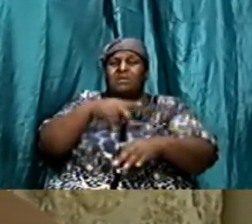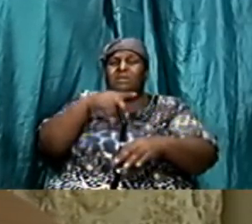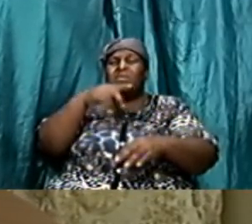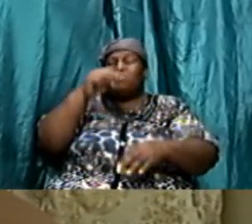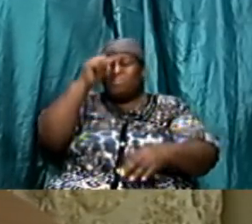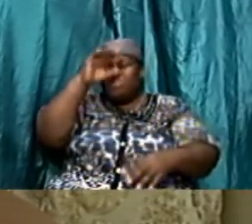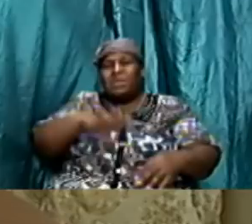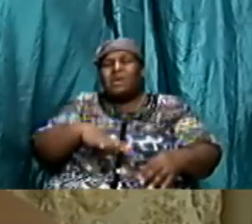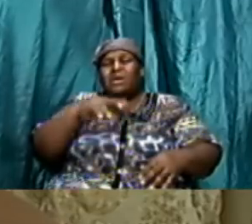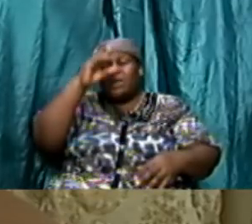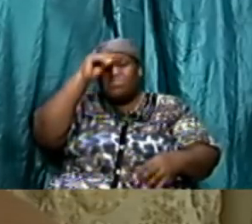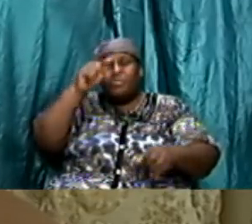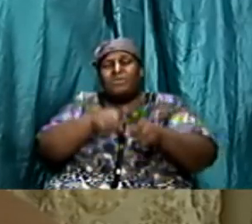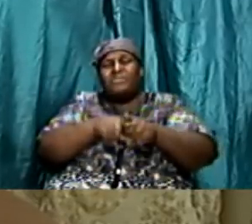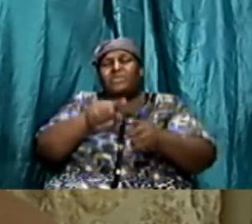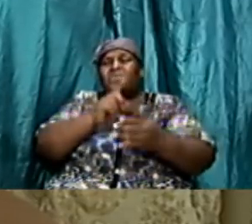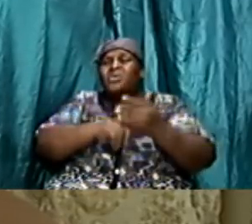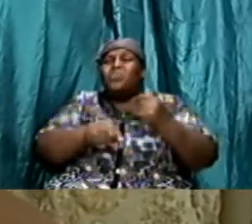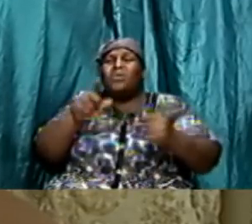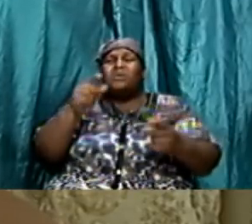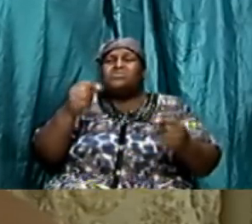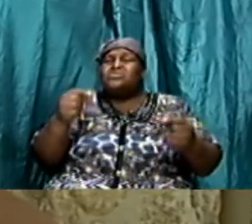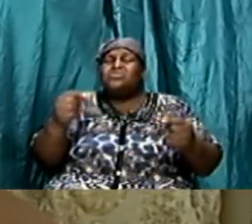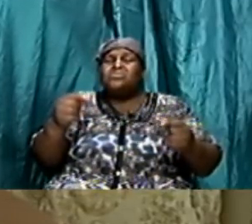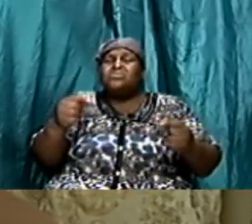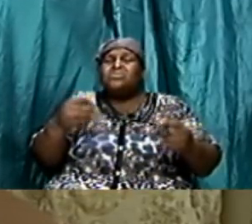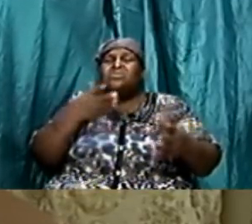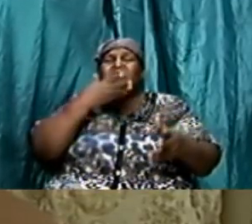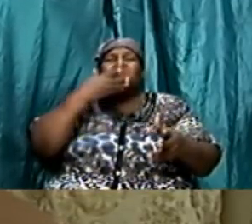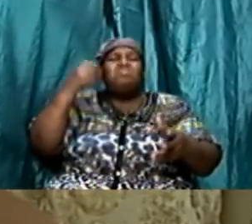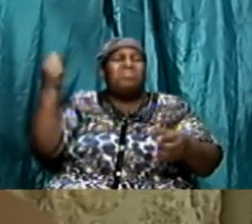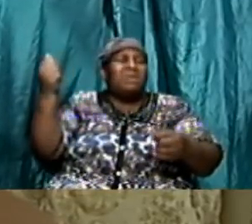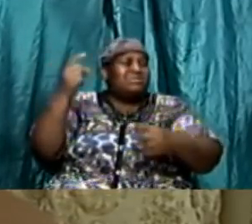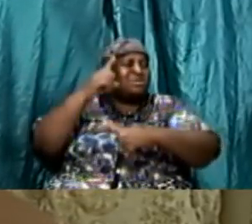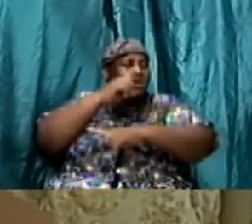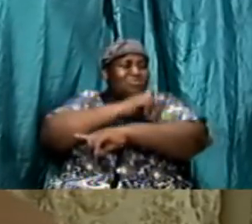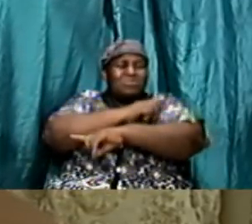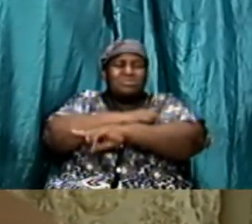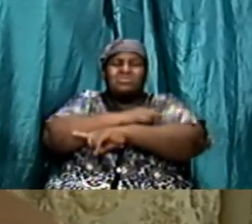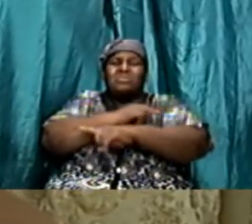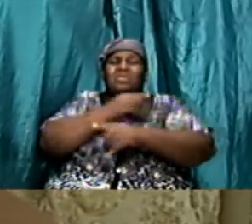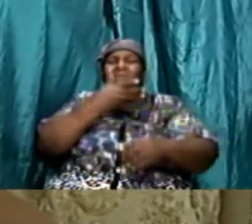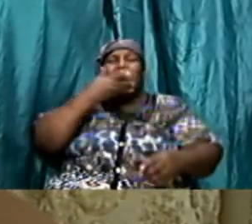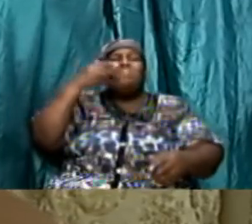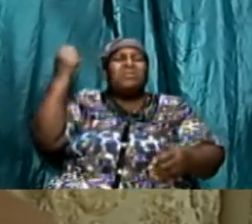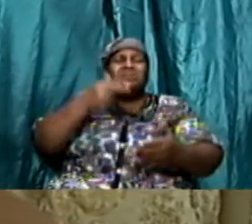this there is a better rest that we have we have a better high priest